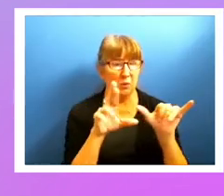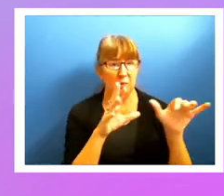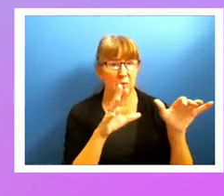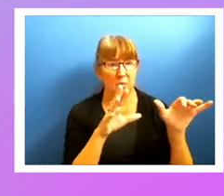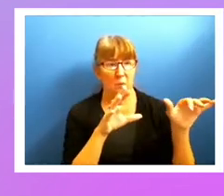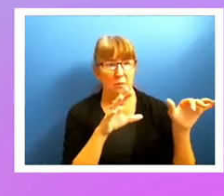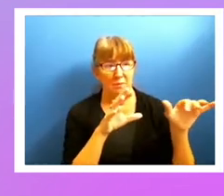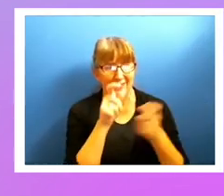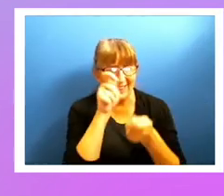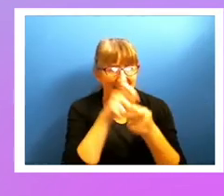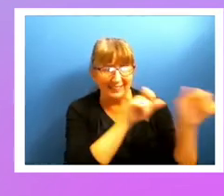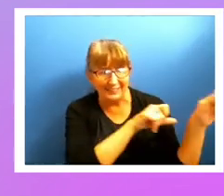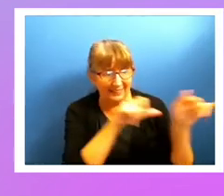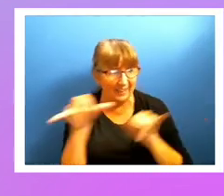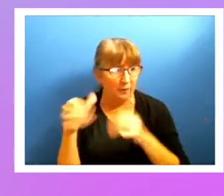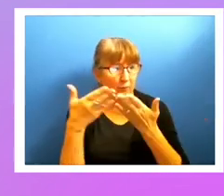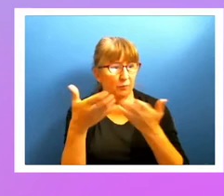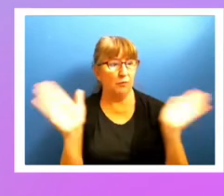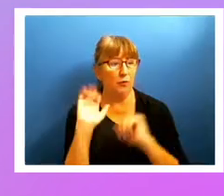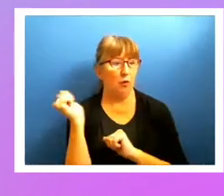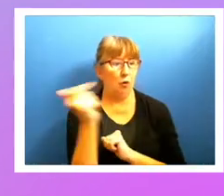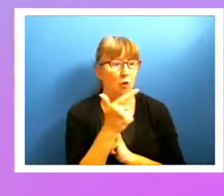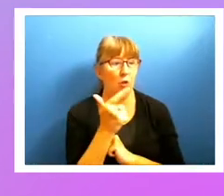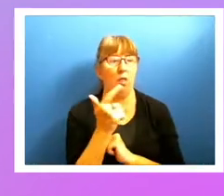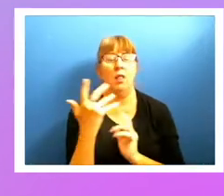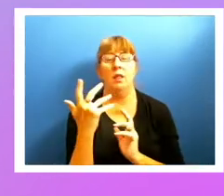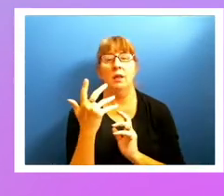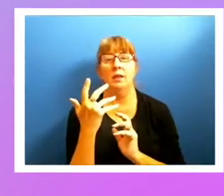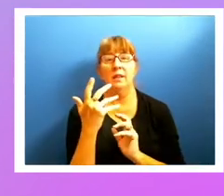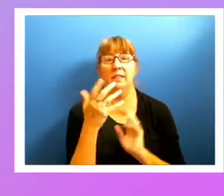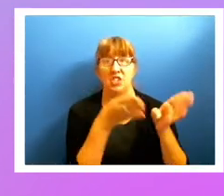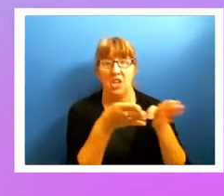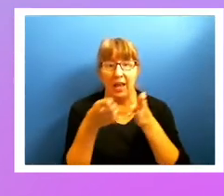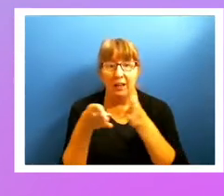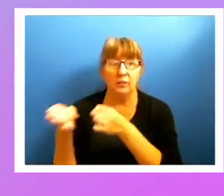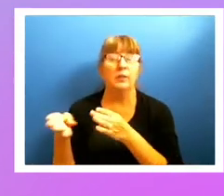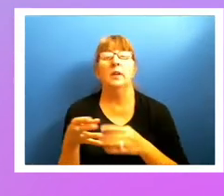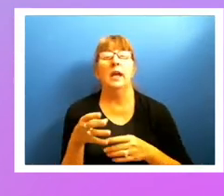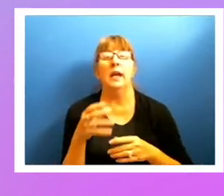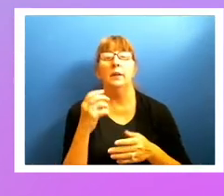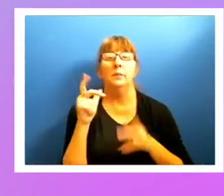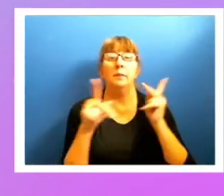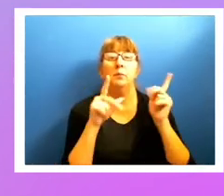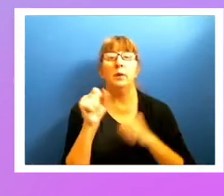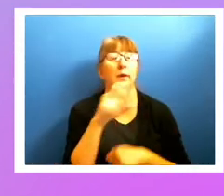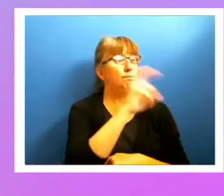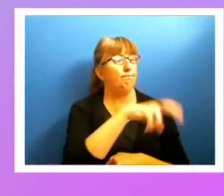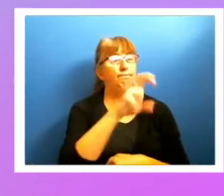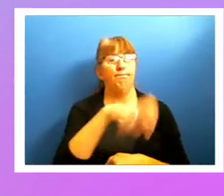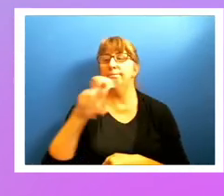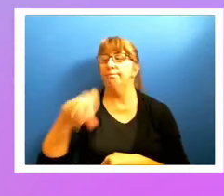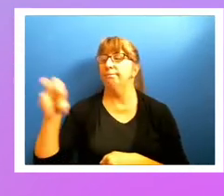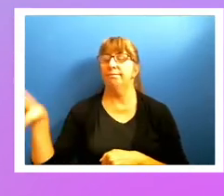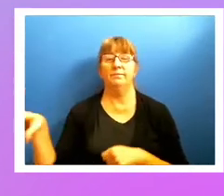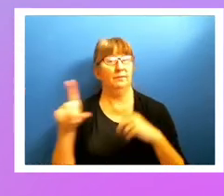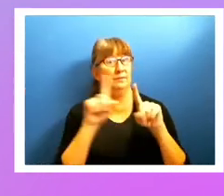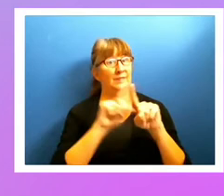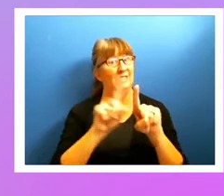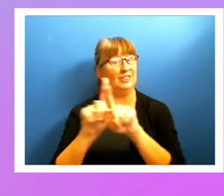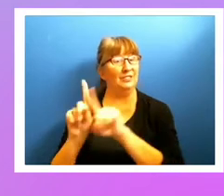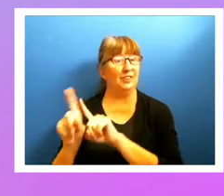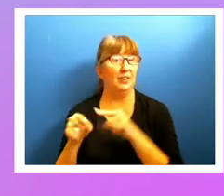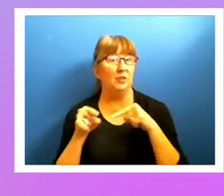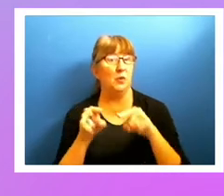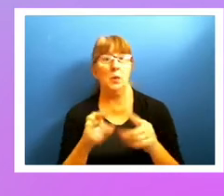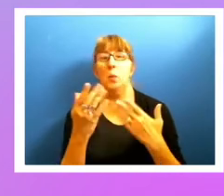channel. And also give you the opportunity to pick up and move from channel to channel during whatever